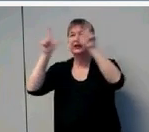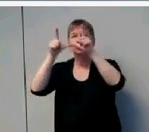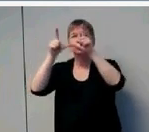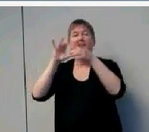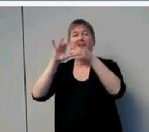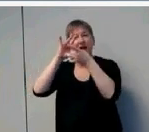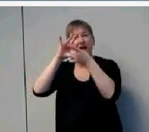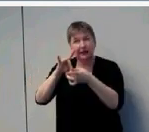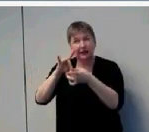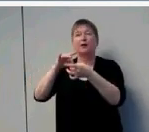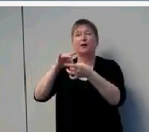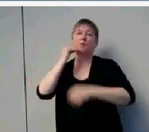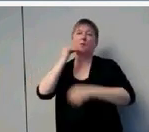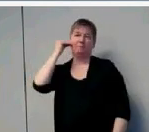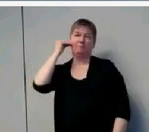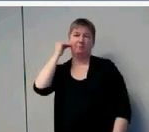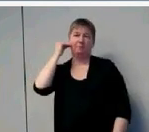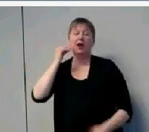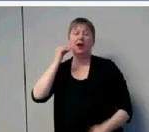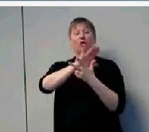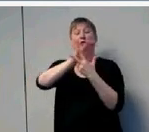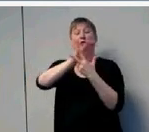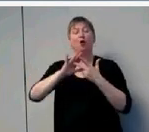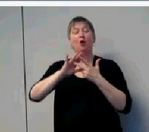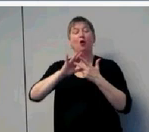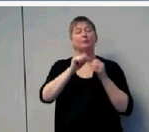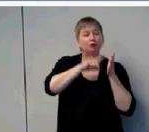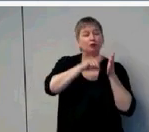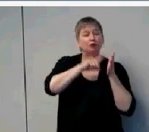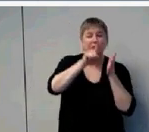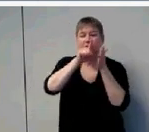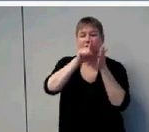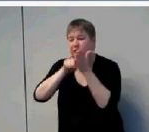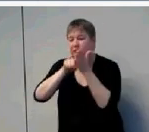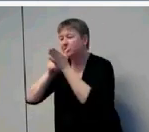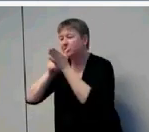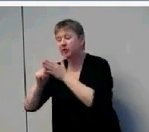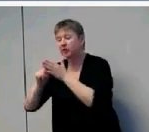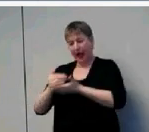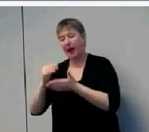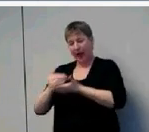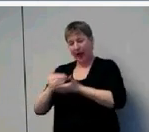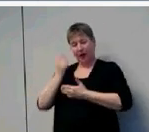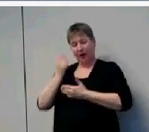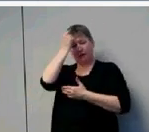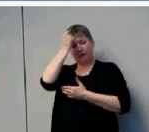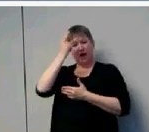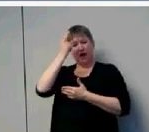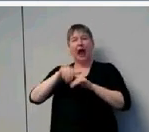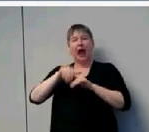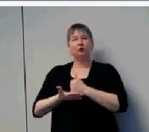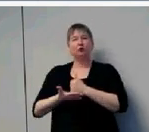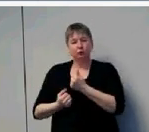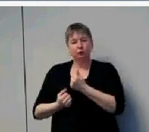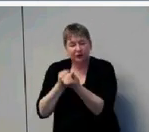trying to look at these factors and what they might explain about what we need to do with children and why we